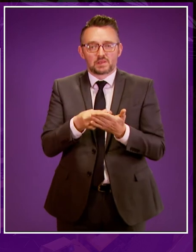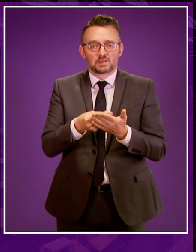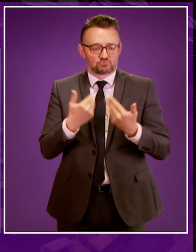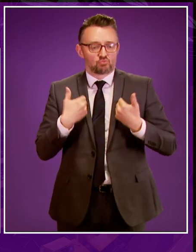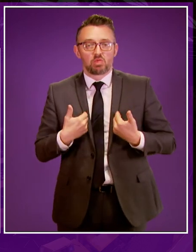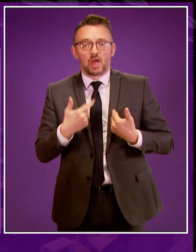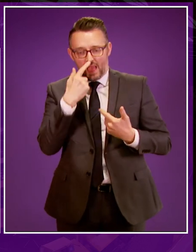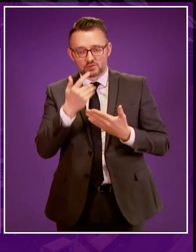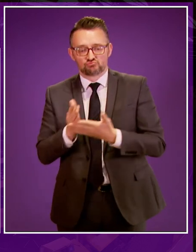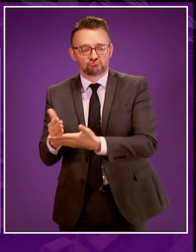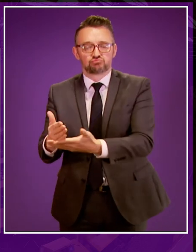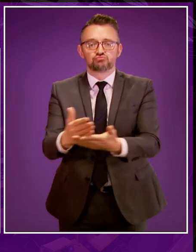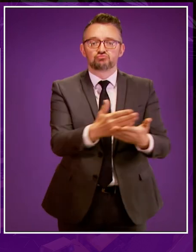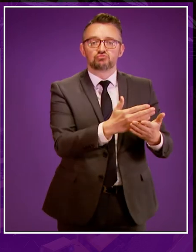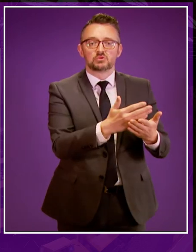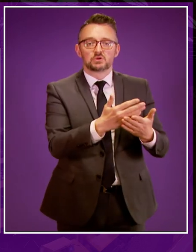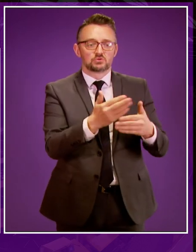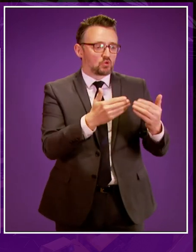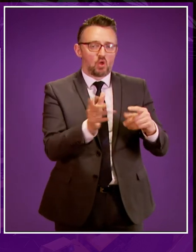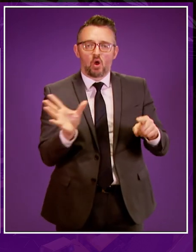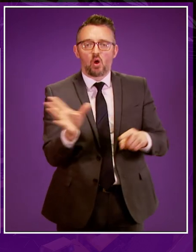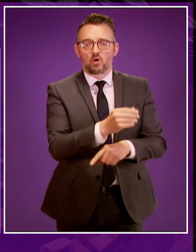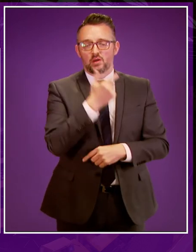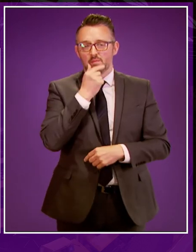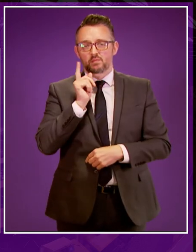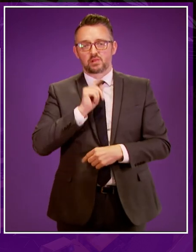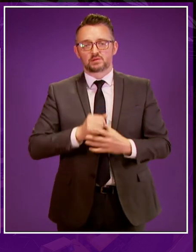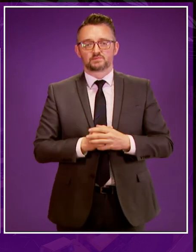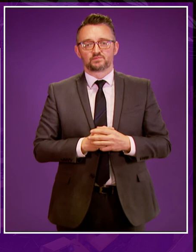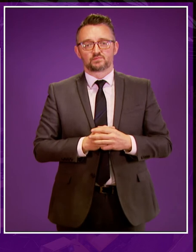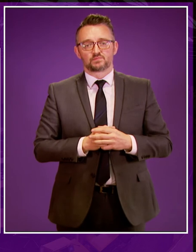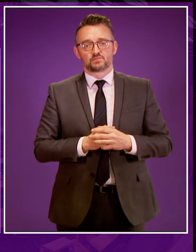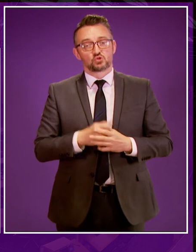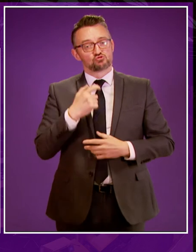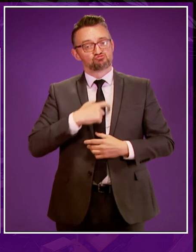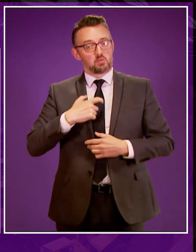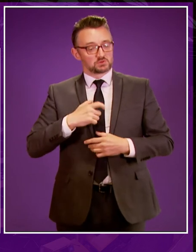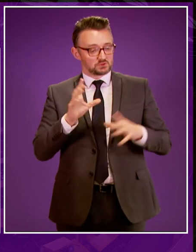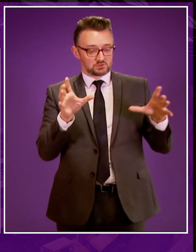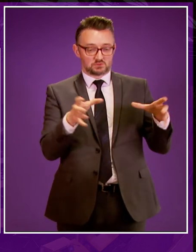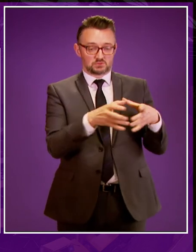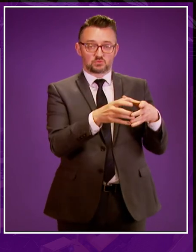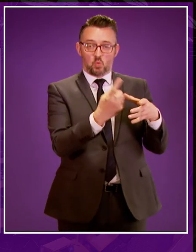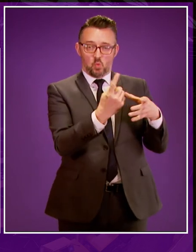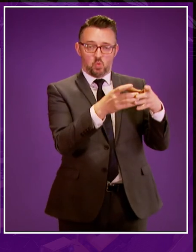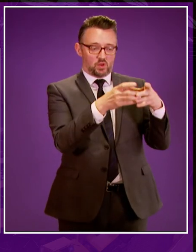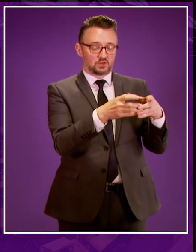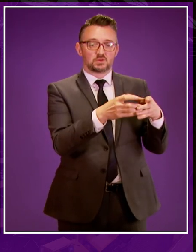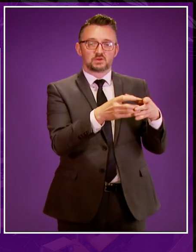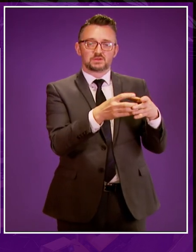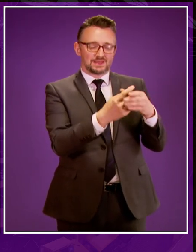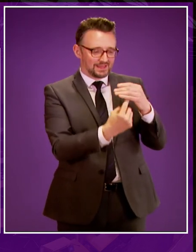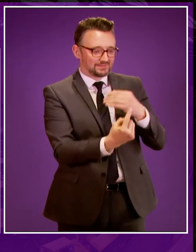interests of the entire human family. And the oneness of humankind affirms the principle of unity